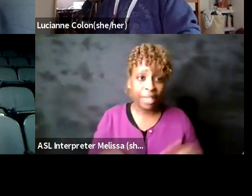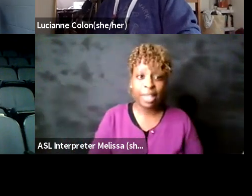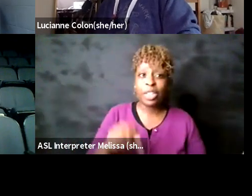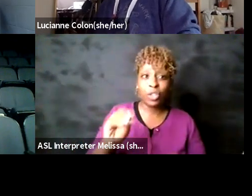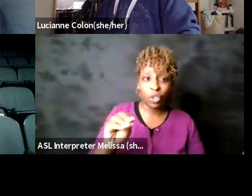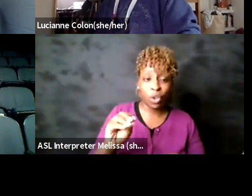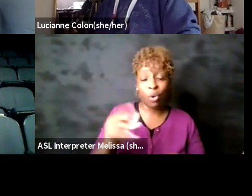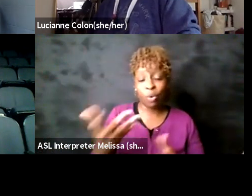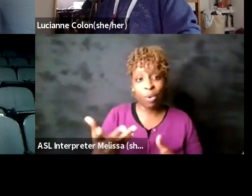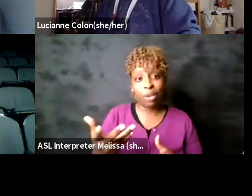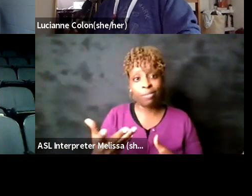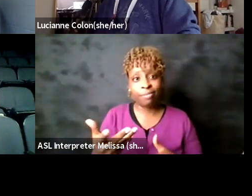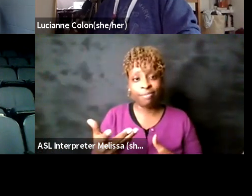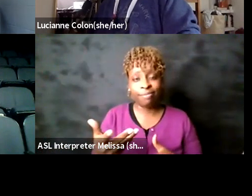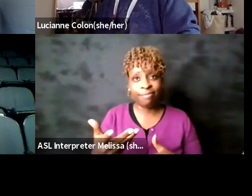i mean